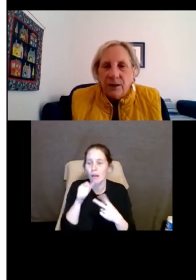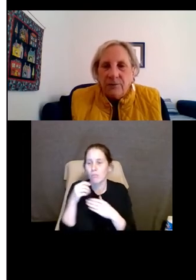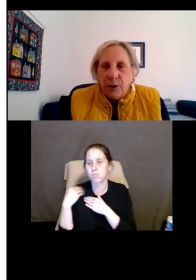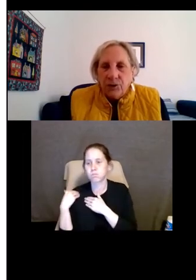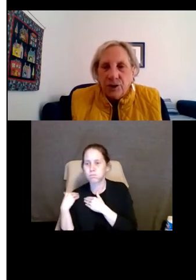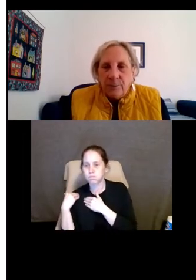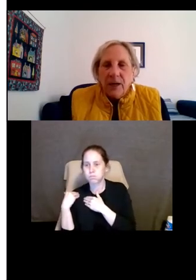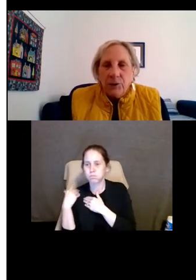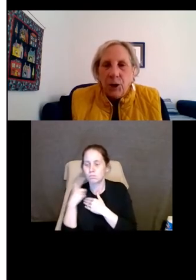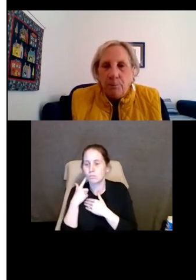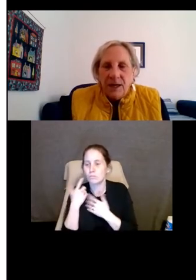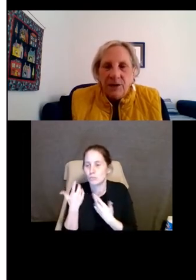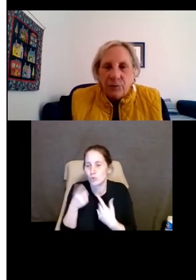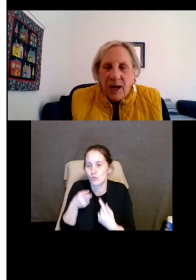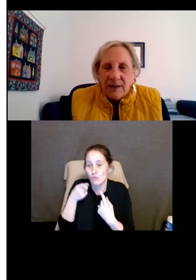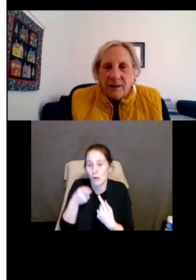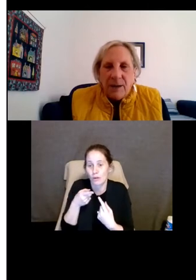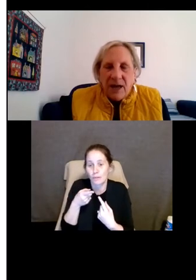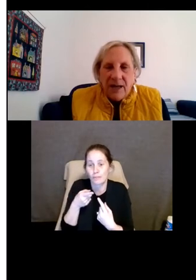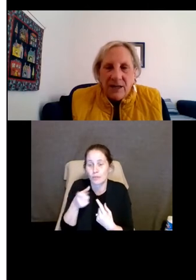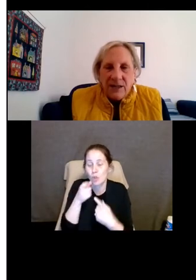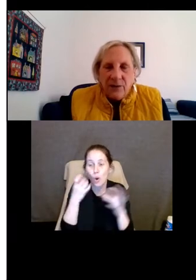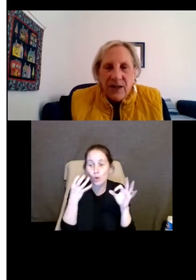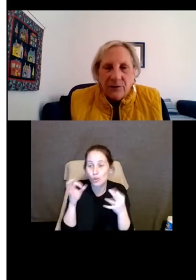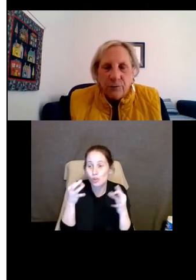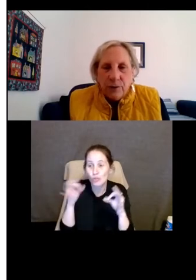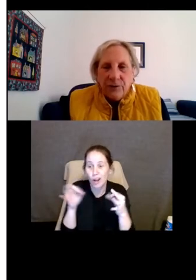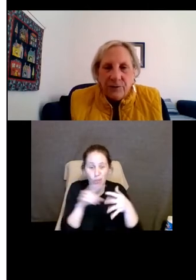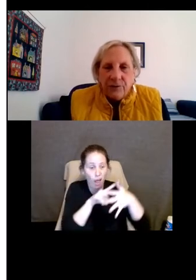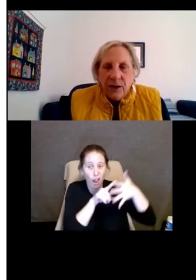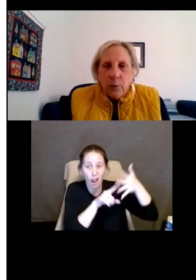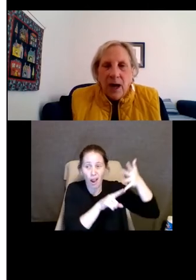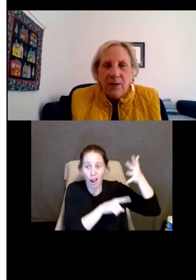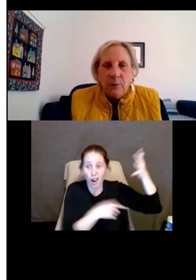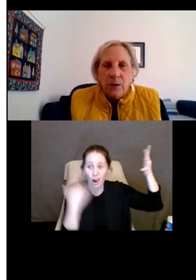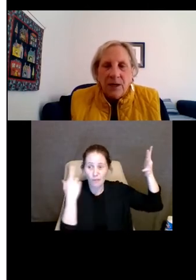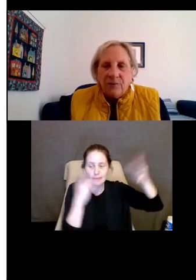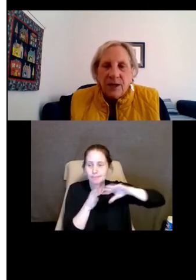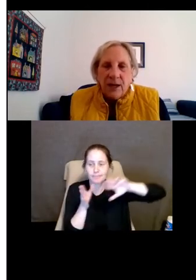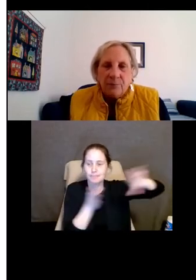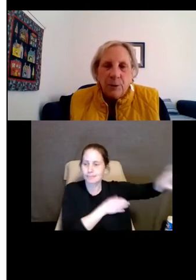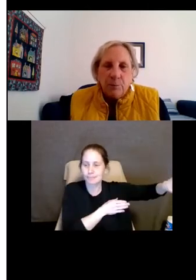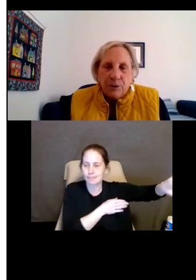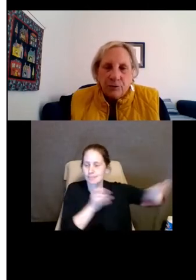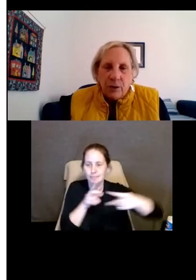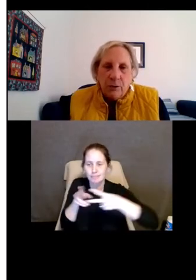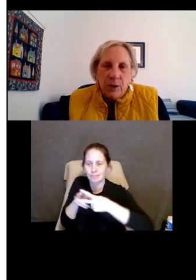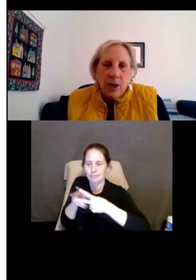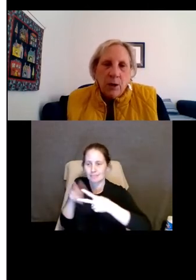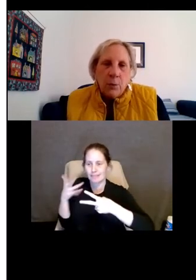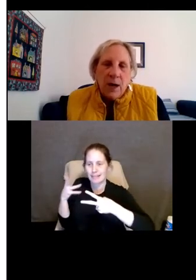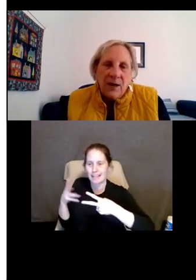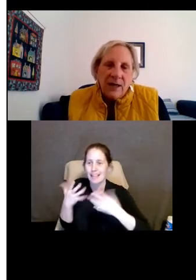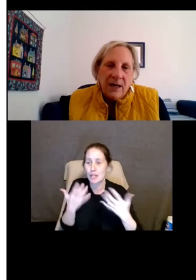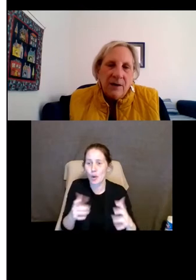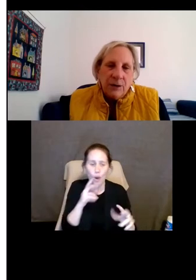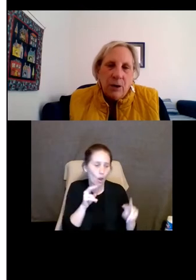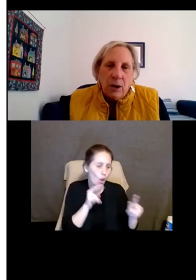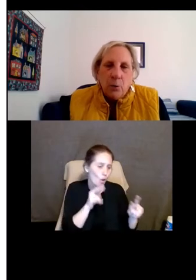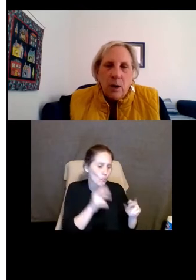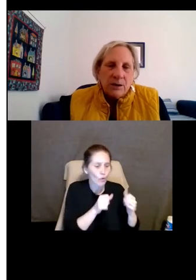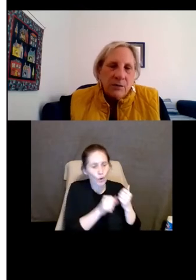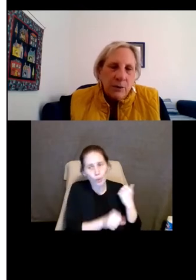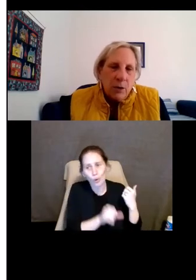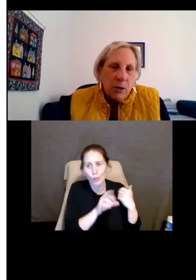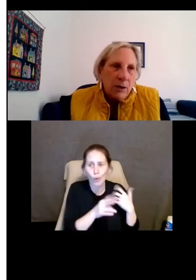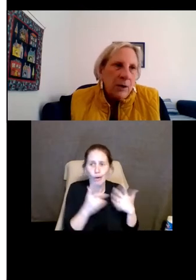and administrative hardship? Don't be distracted by the 18,000 reasons why they won't have to have poop patrol or why they can't have